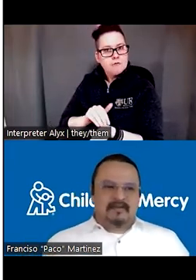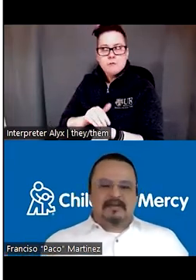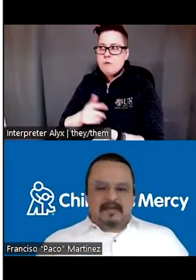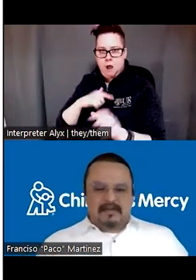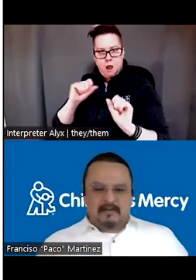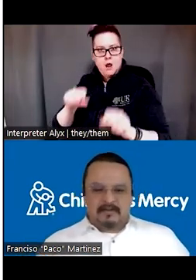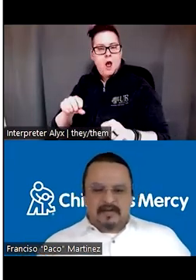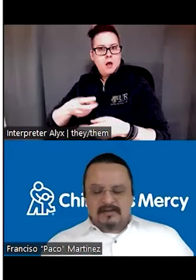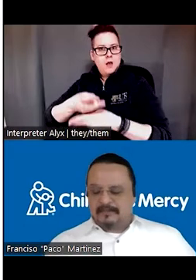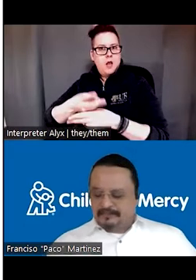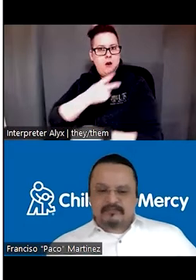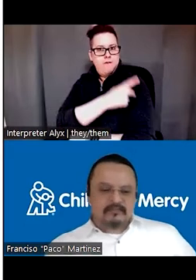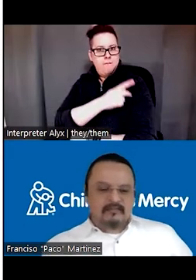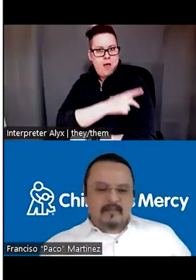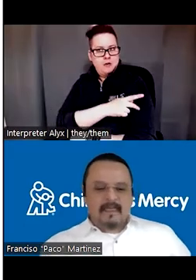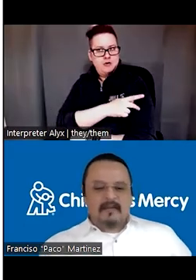service in that language. Right.